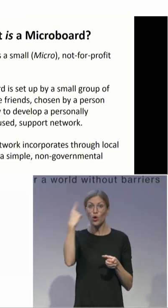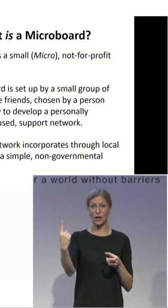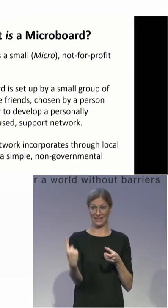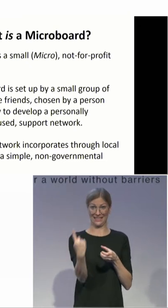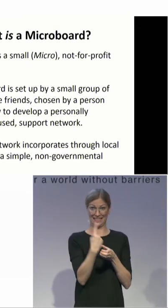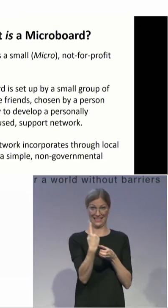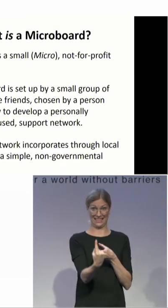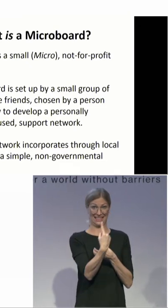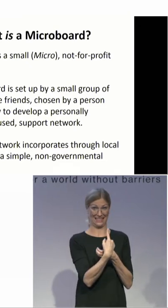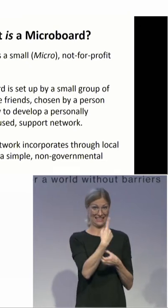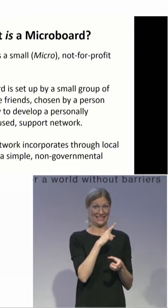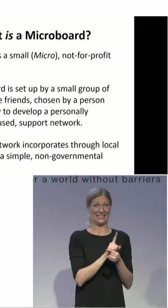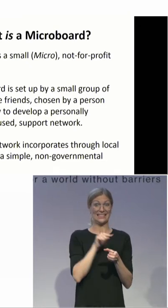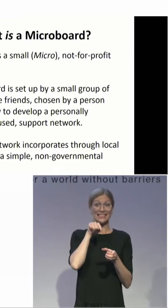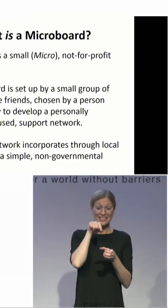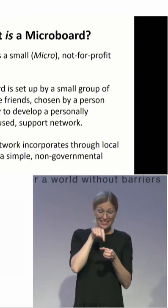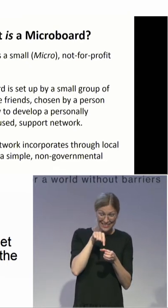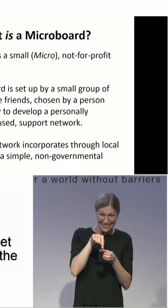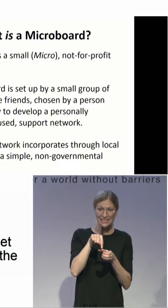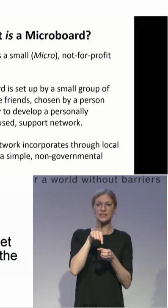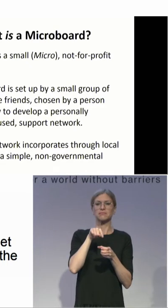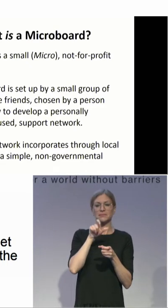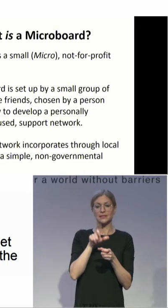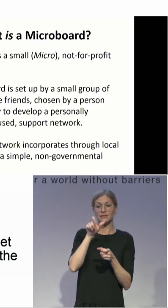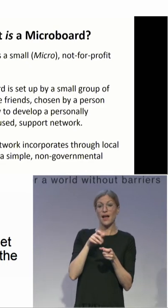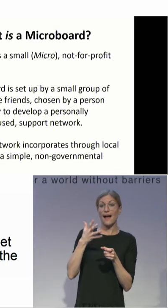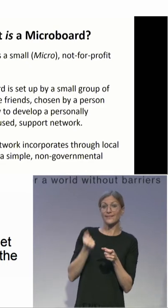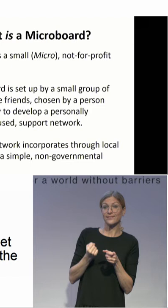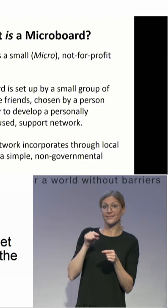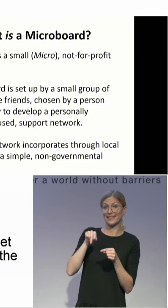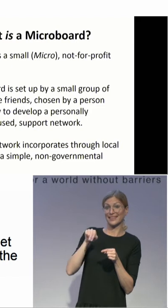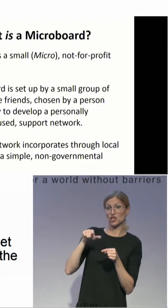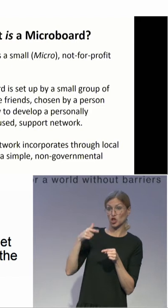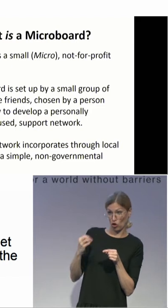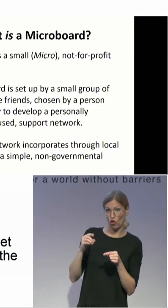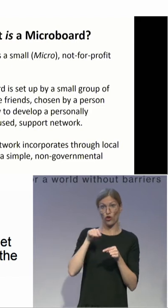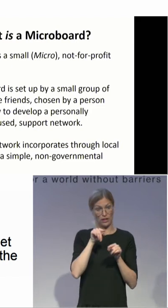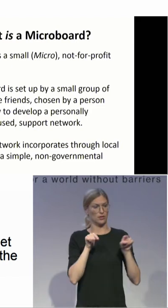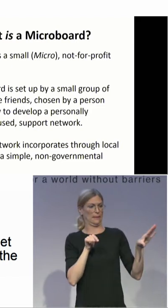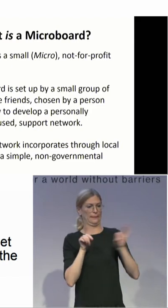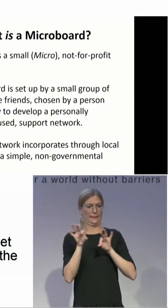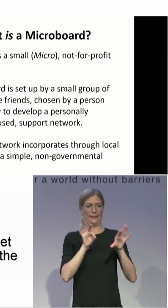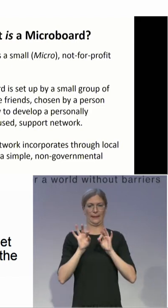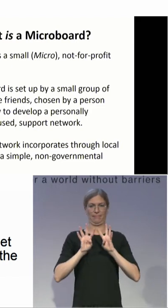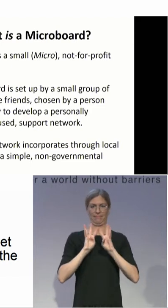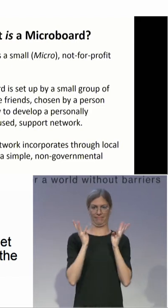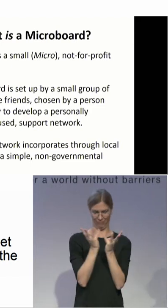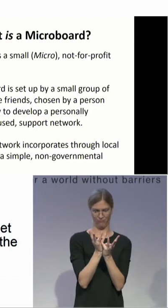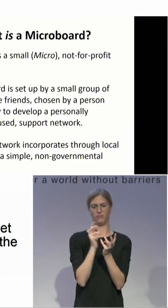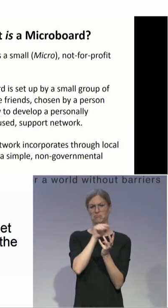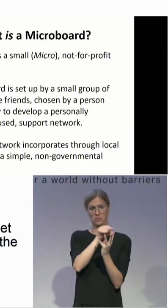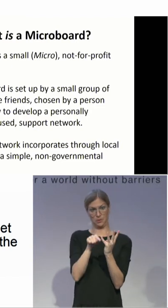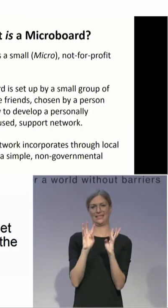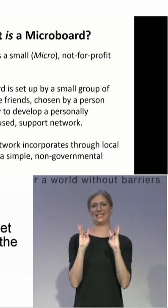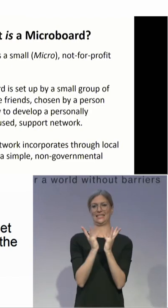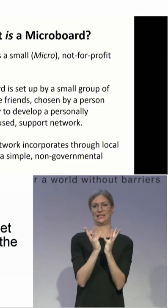And that person will have chosen those people. So we don't see microboards that are set up for an individual and they're strangers to